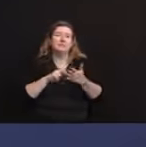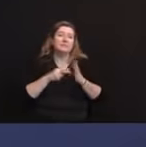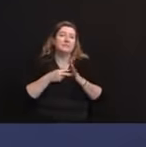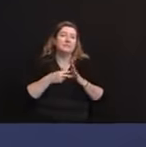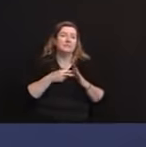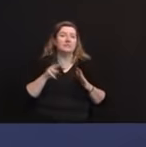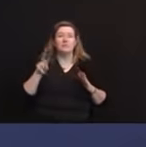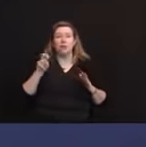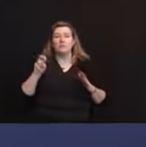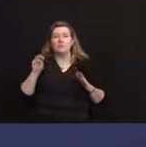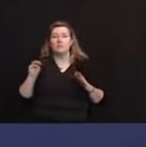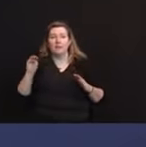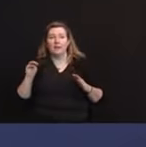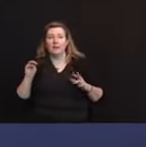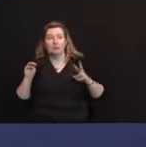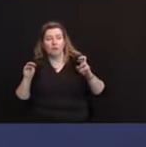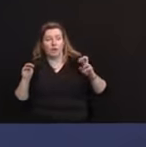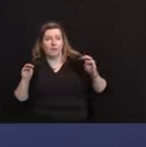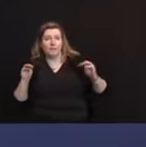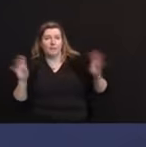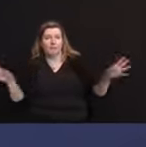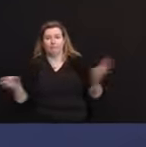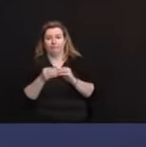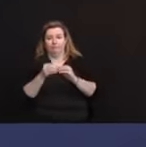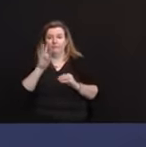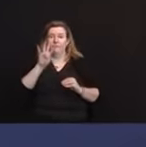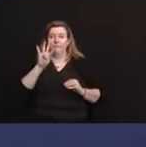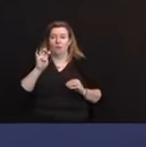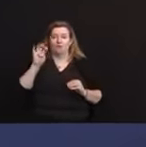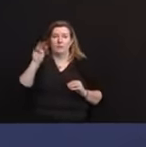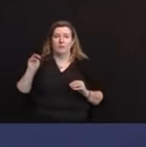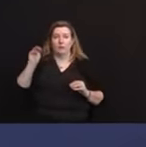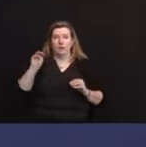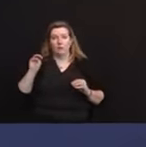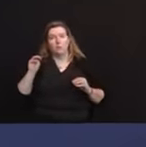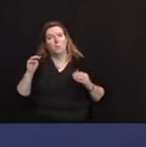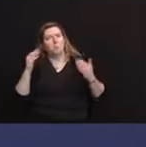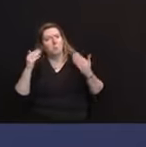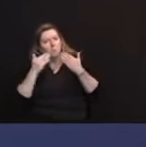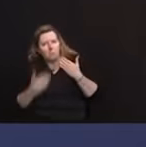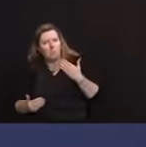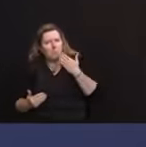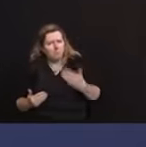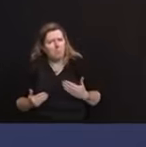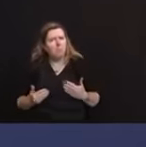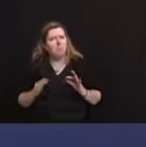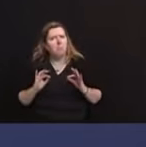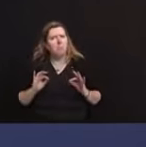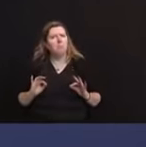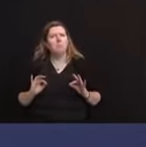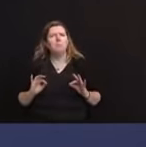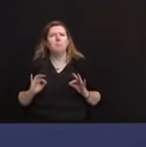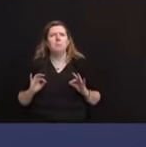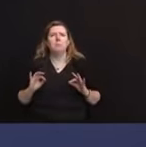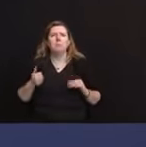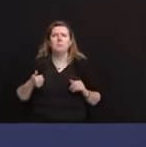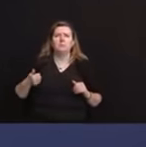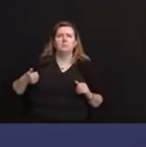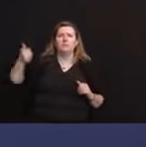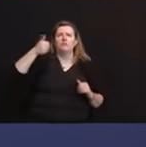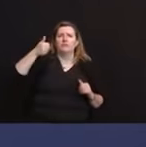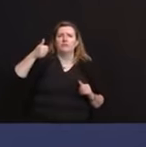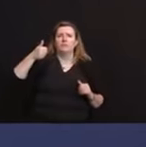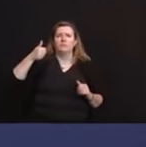of having what we need as a nation, which I thought was encouraging. General Perna, New Jersey's own, cleared up some